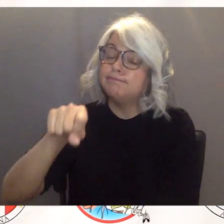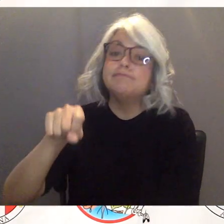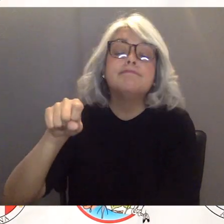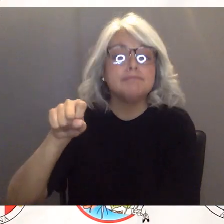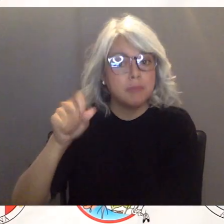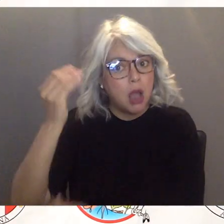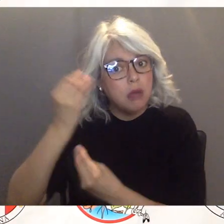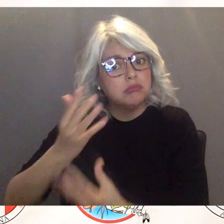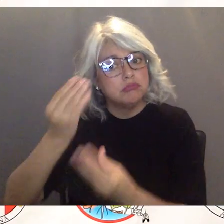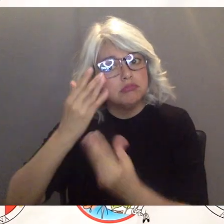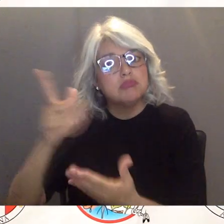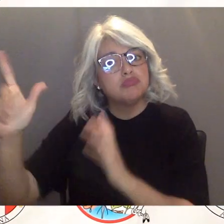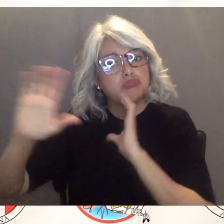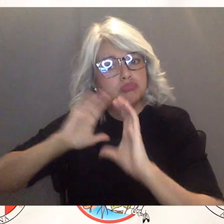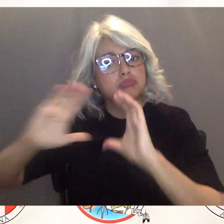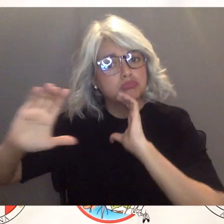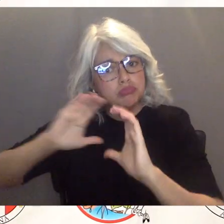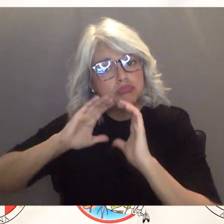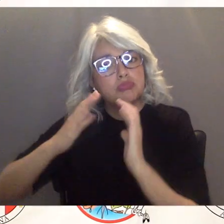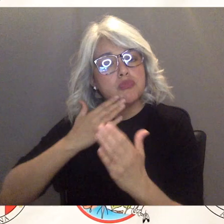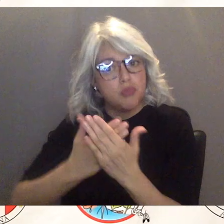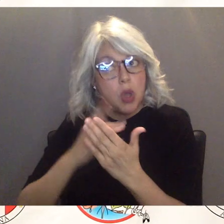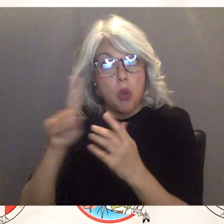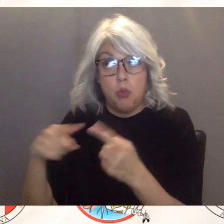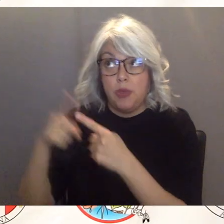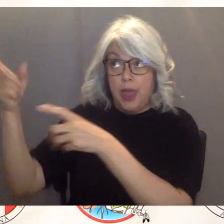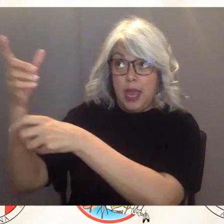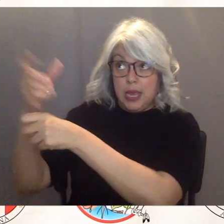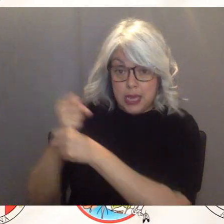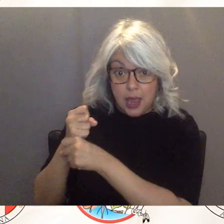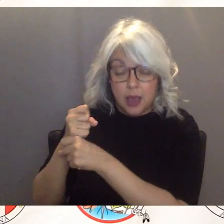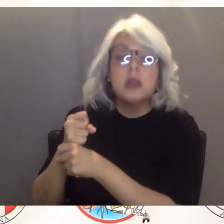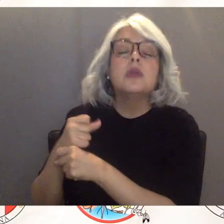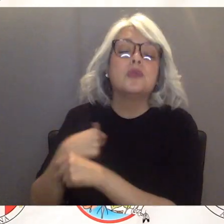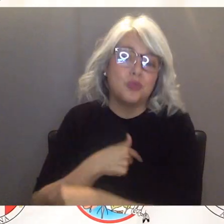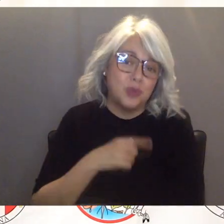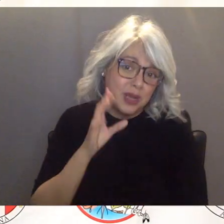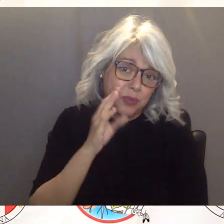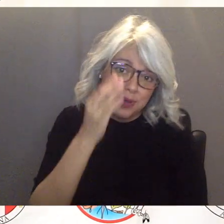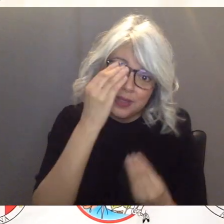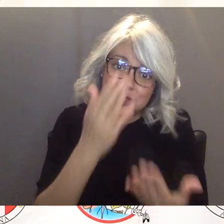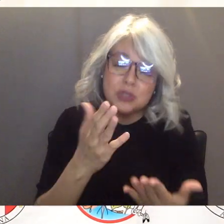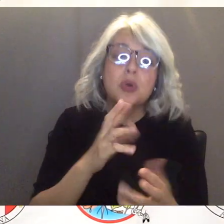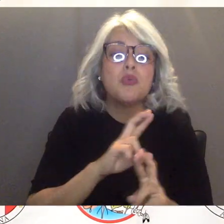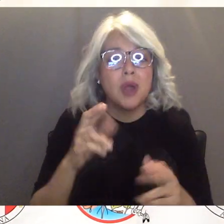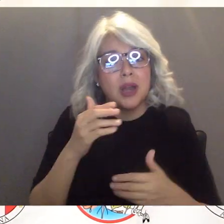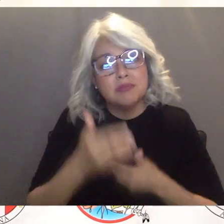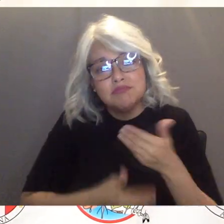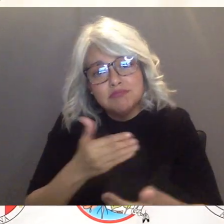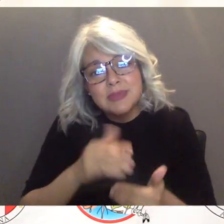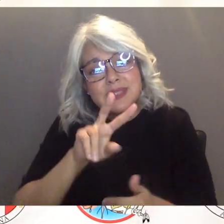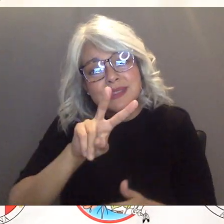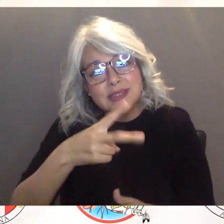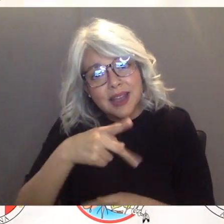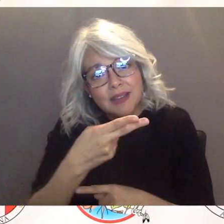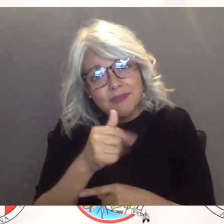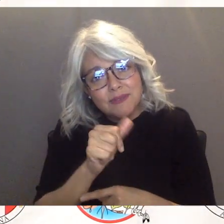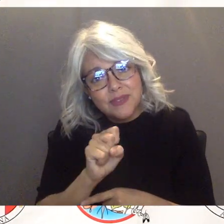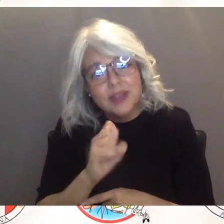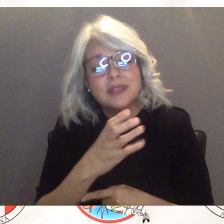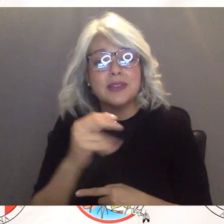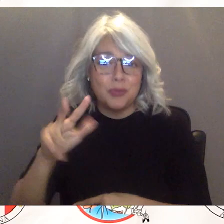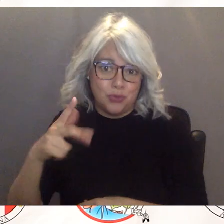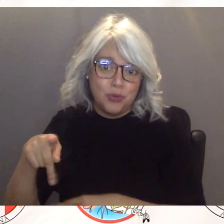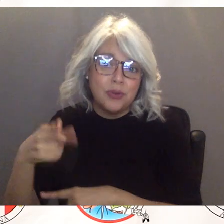as soon as they do receive it they're going to let us know so that we can continue with our second and third phase um very important